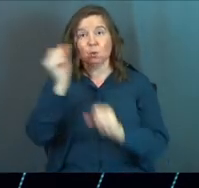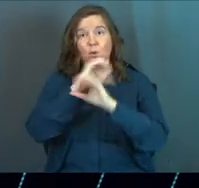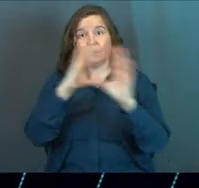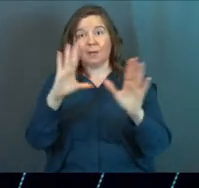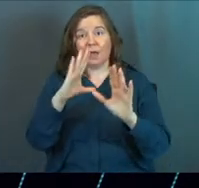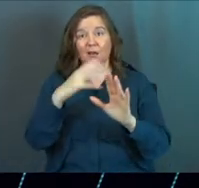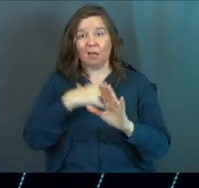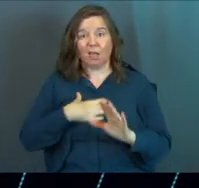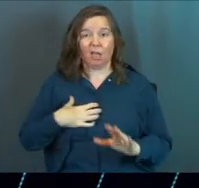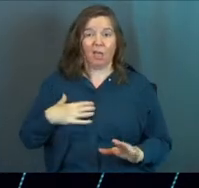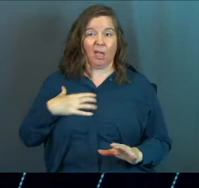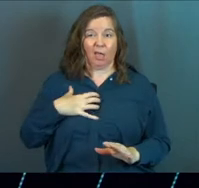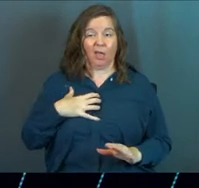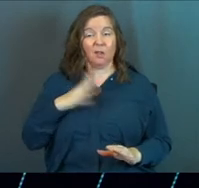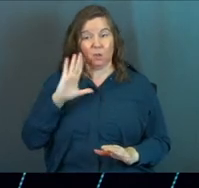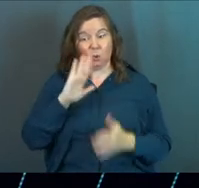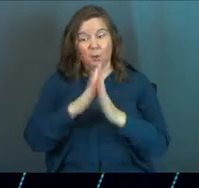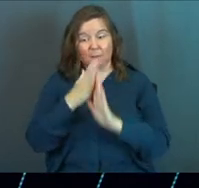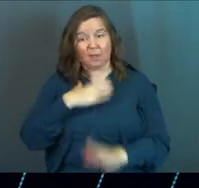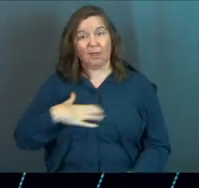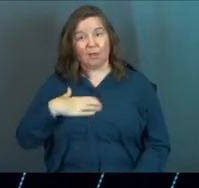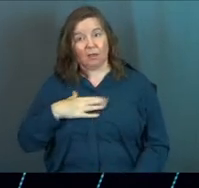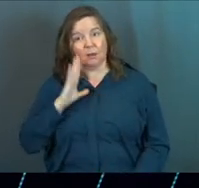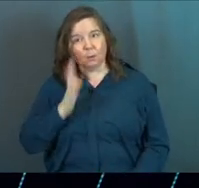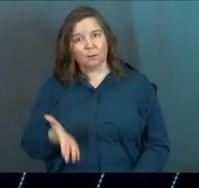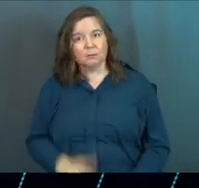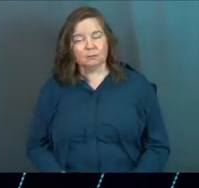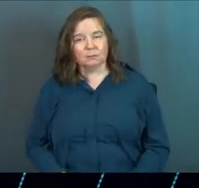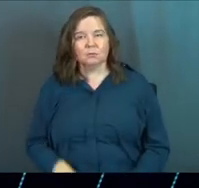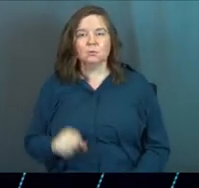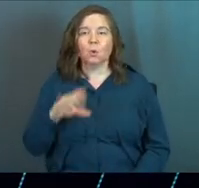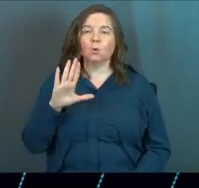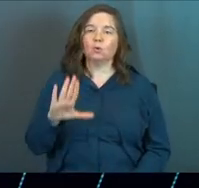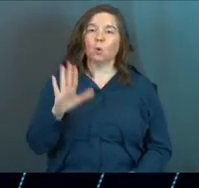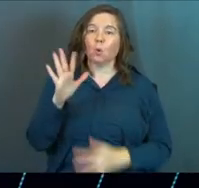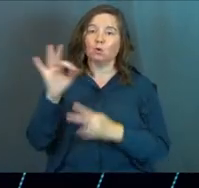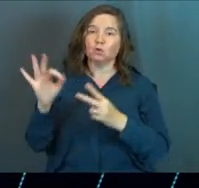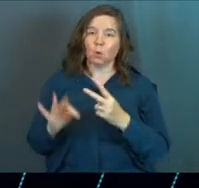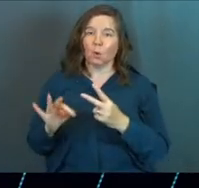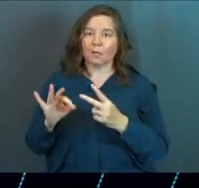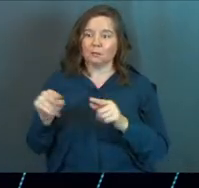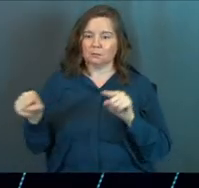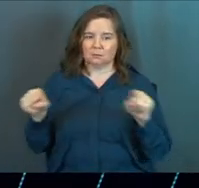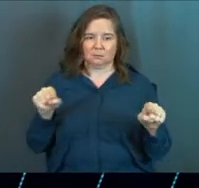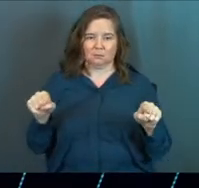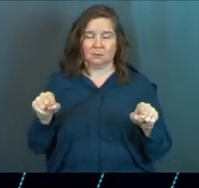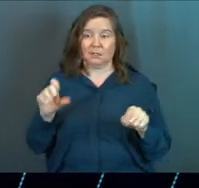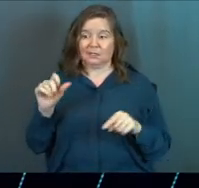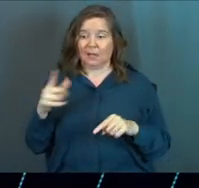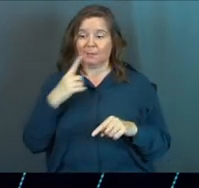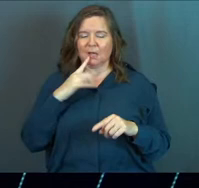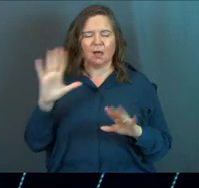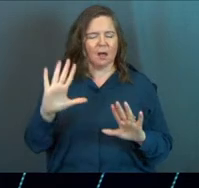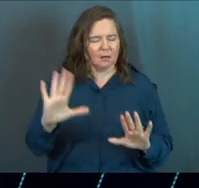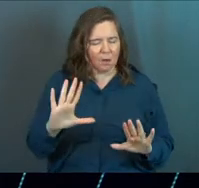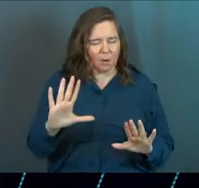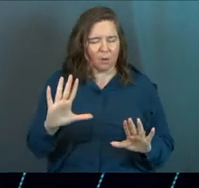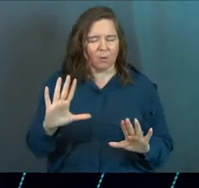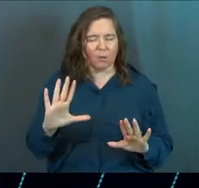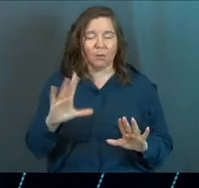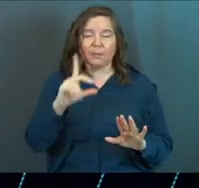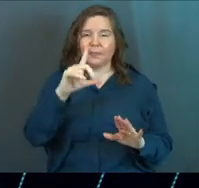imagine misery, you will be miserable. And so your choice in the midst of it, here's Solomon saying, no,